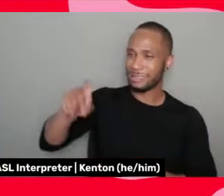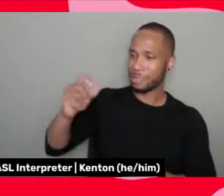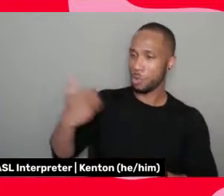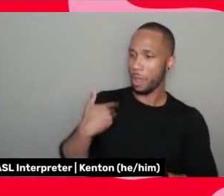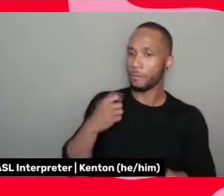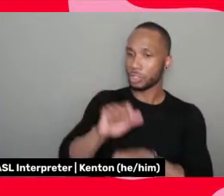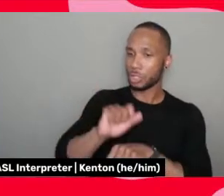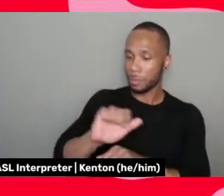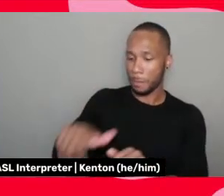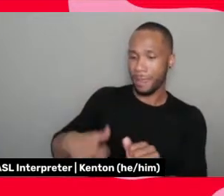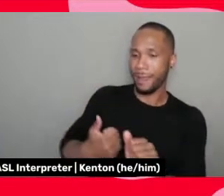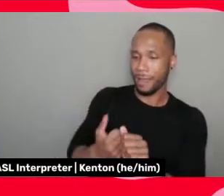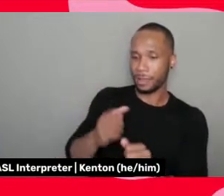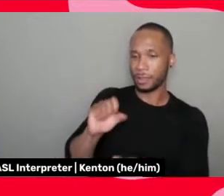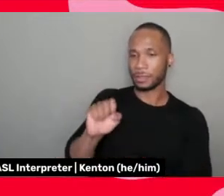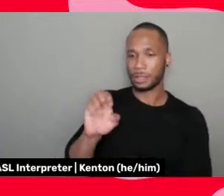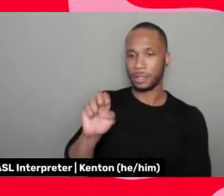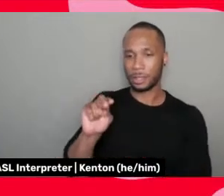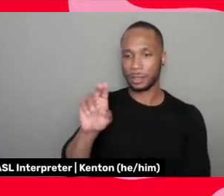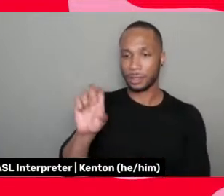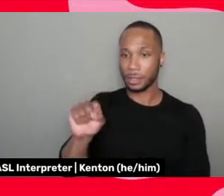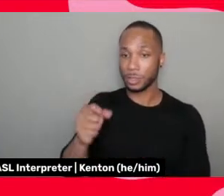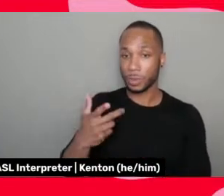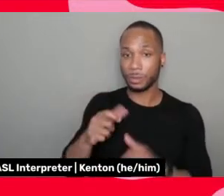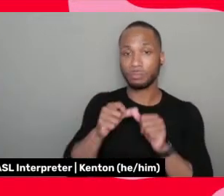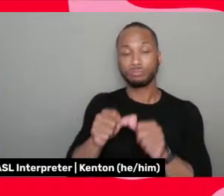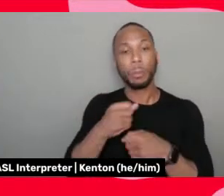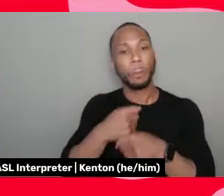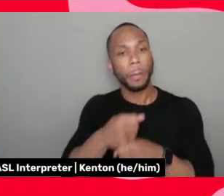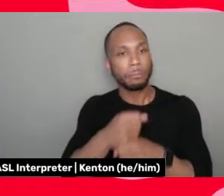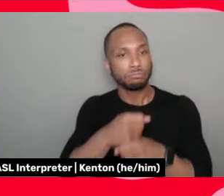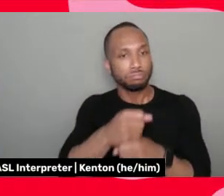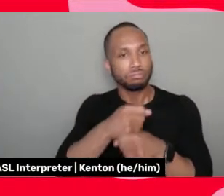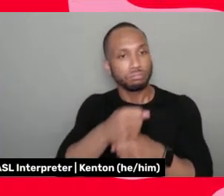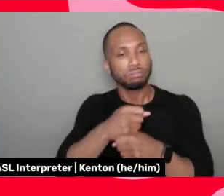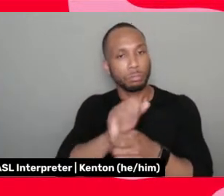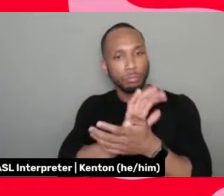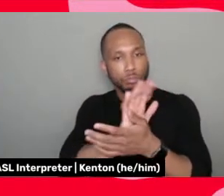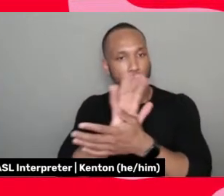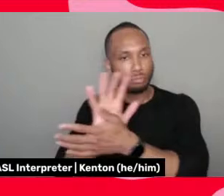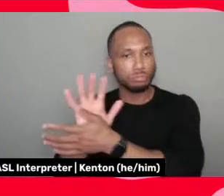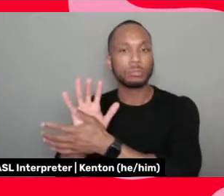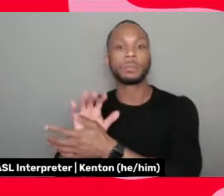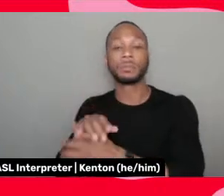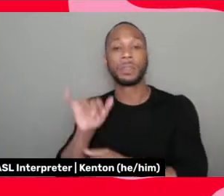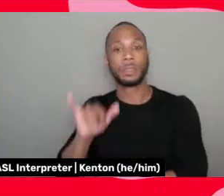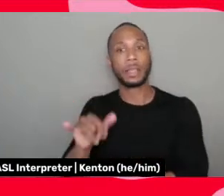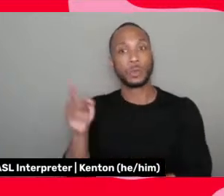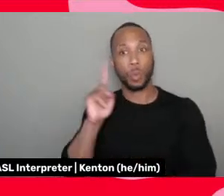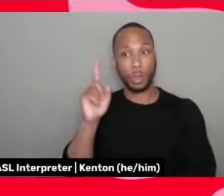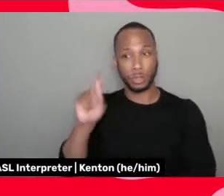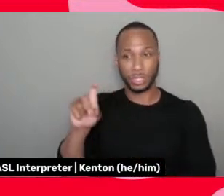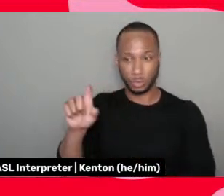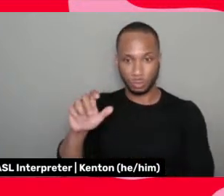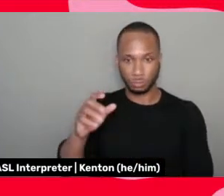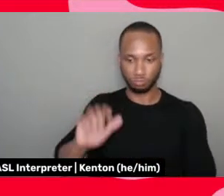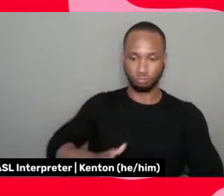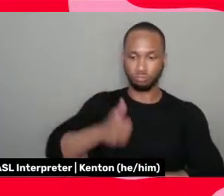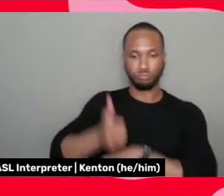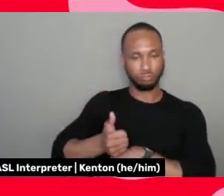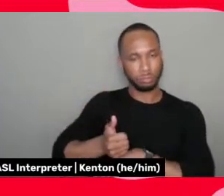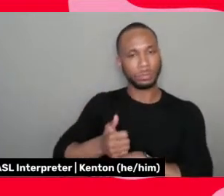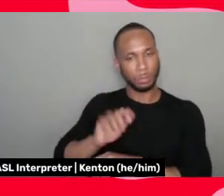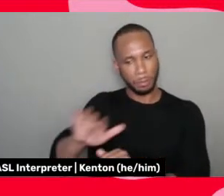scenes so that we can continue to make movies and produce and produce and produce. And that's where we should be. That's what we should be